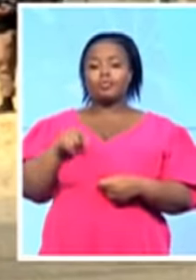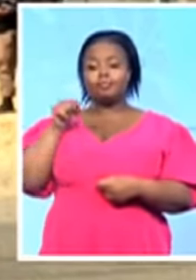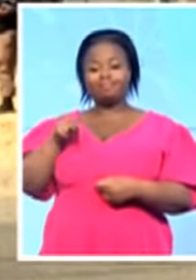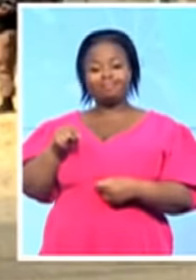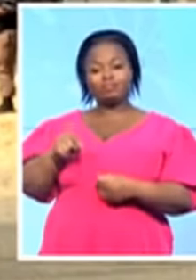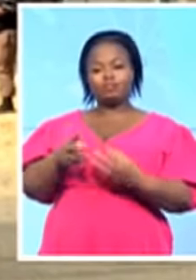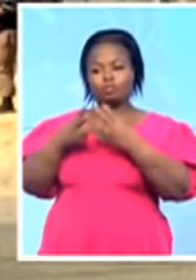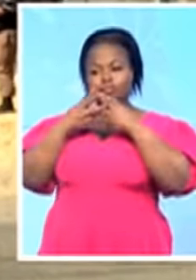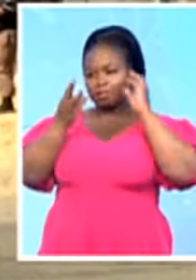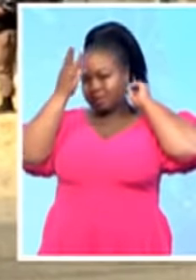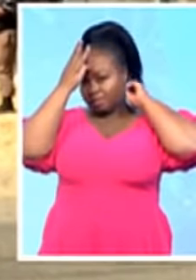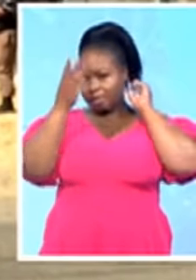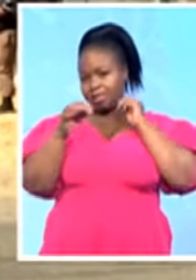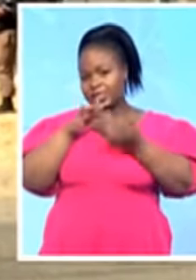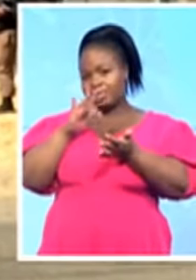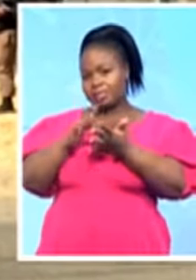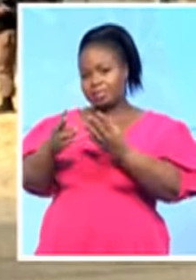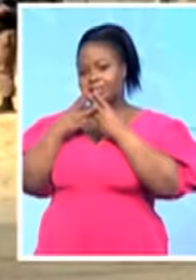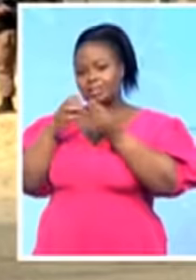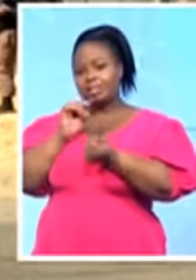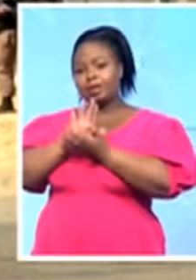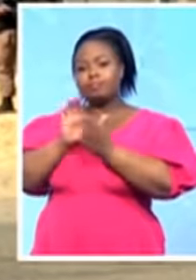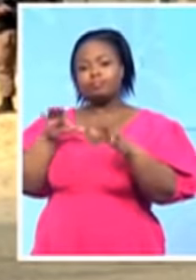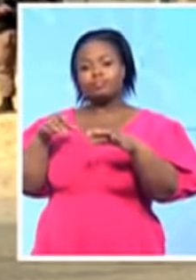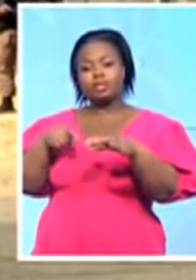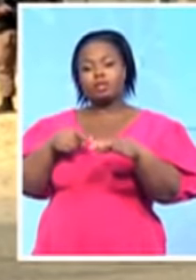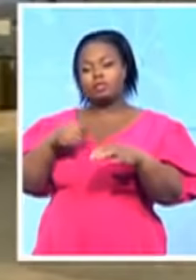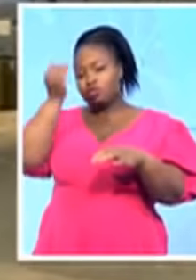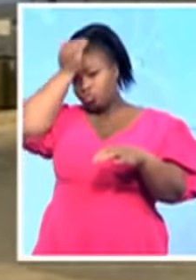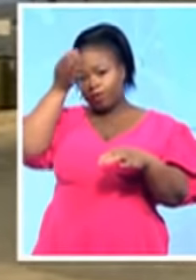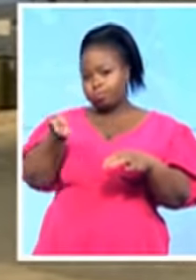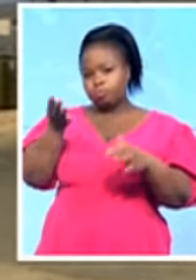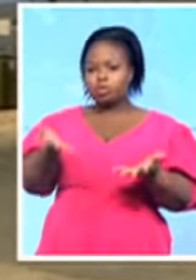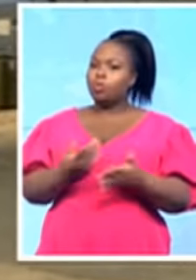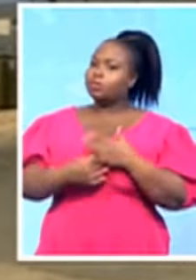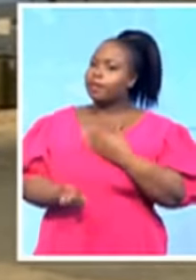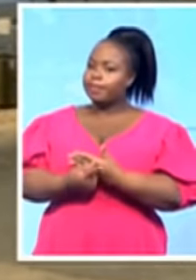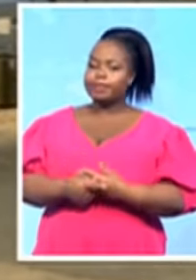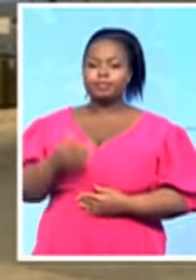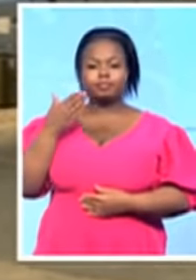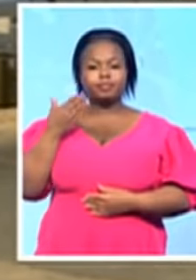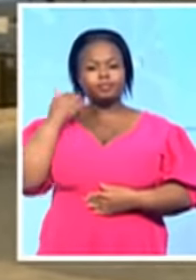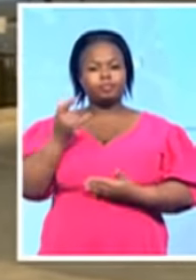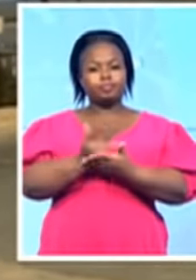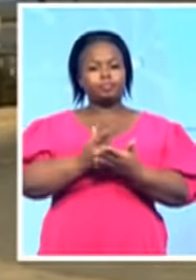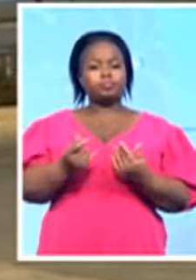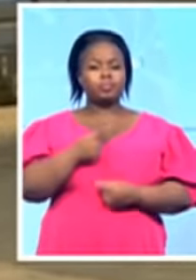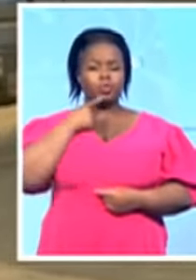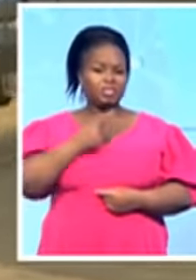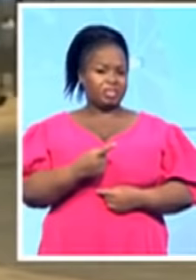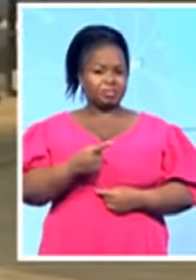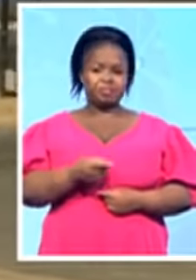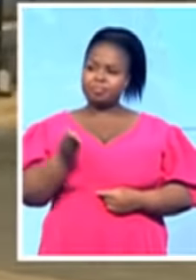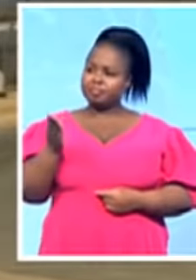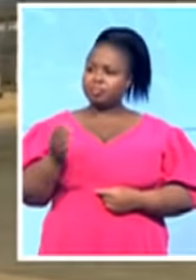president, Jacob Zuma, is incarcerated. We were speaking earlier on, Blaine, that there is indeed a strong presence of